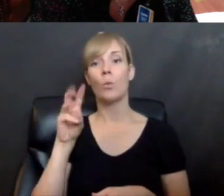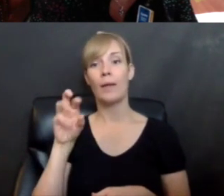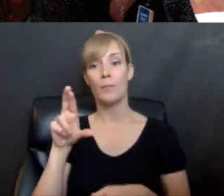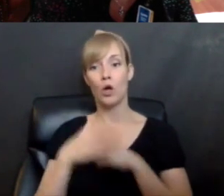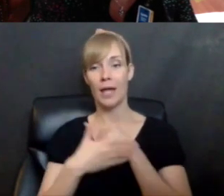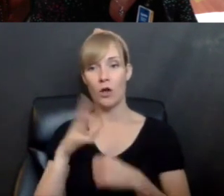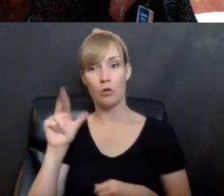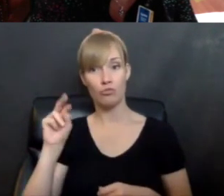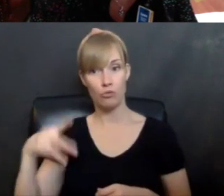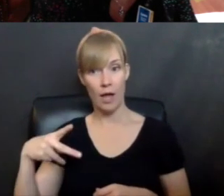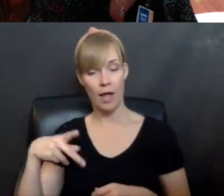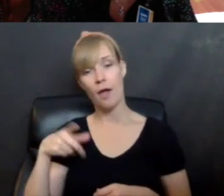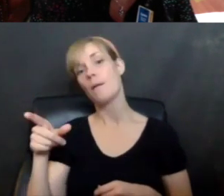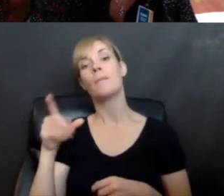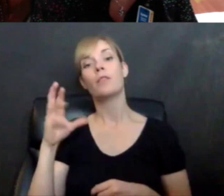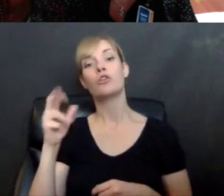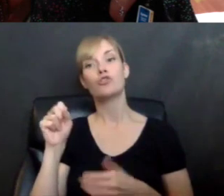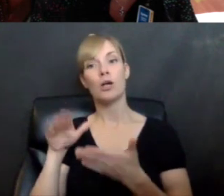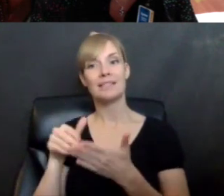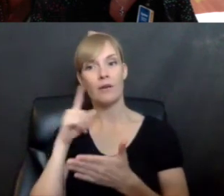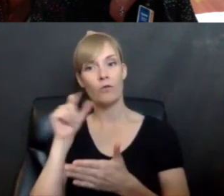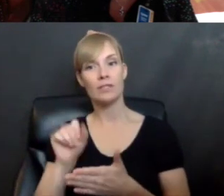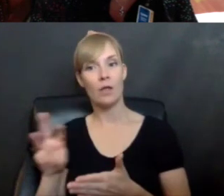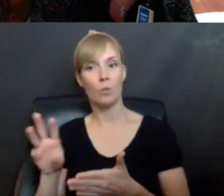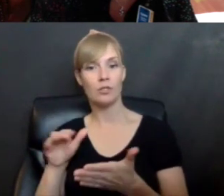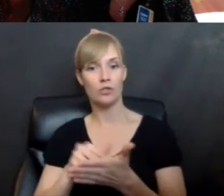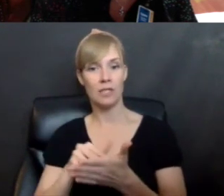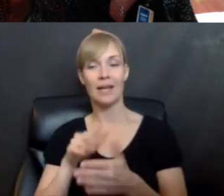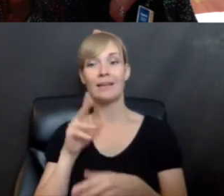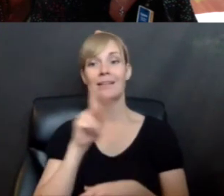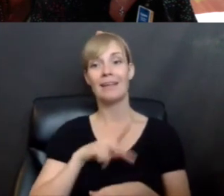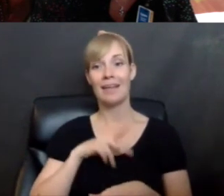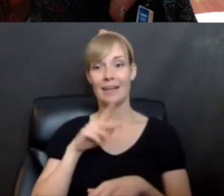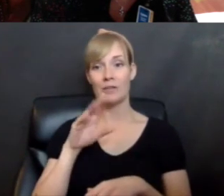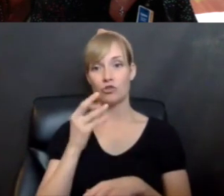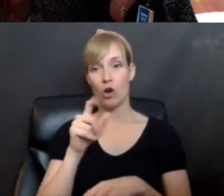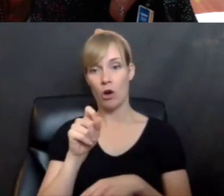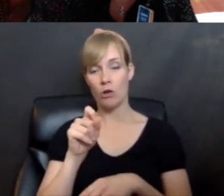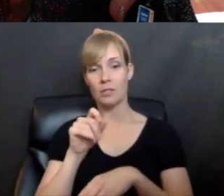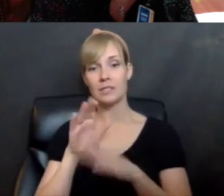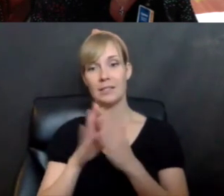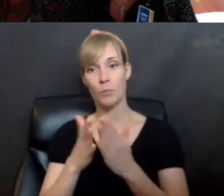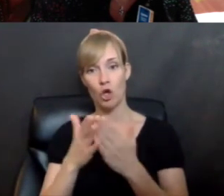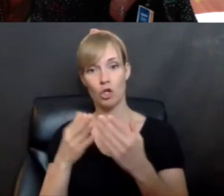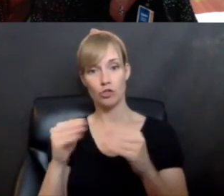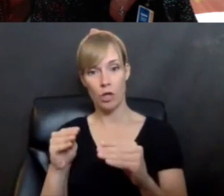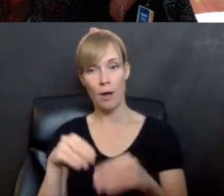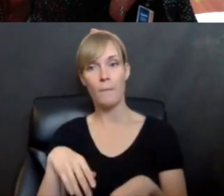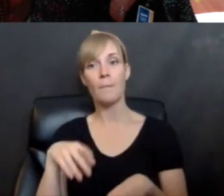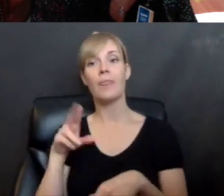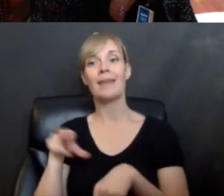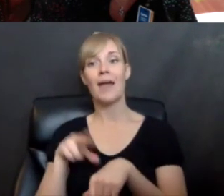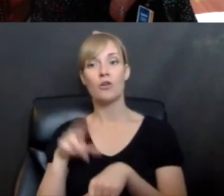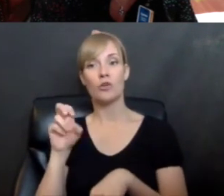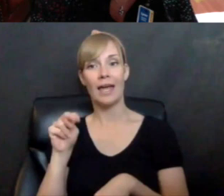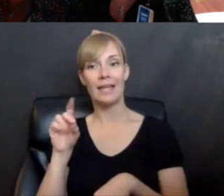Charles Redd Center for Western Studies, the King's English Bookshop, Weller Bookworks, the National Endowment for the Humanities,